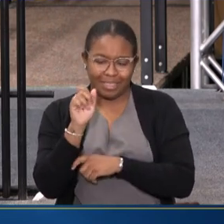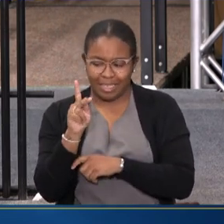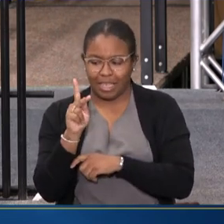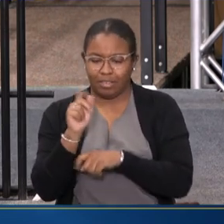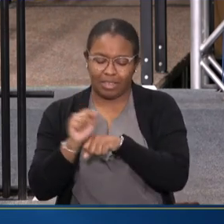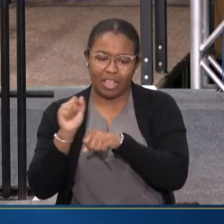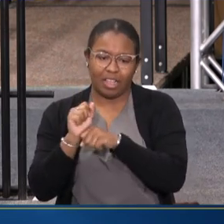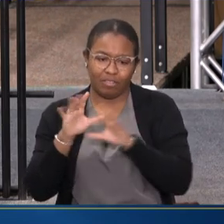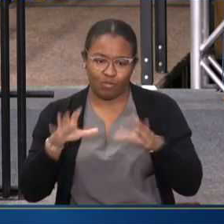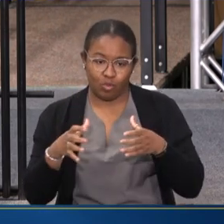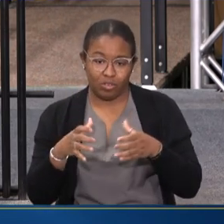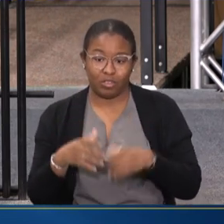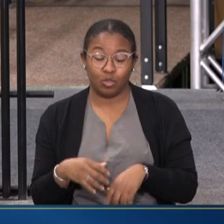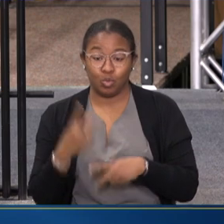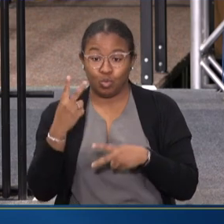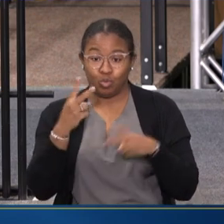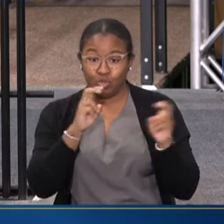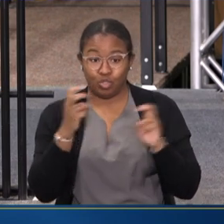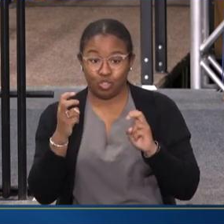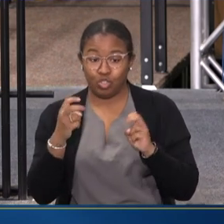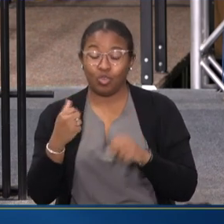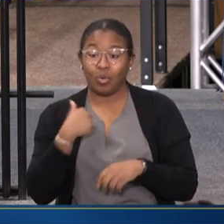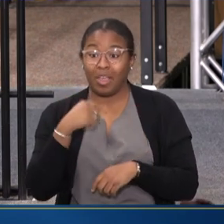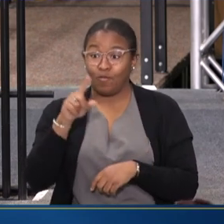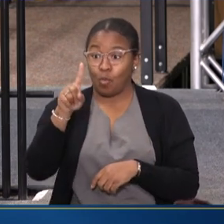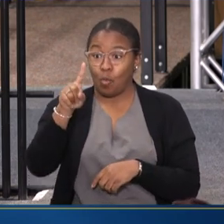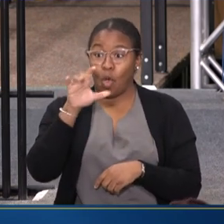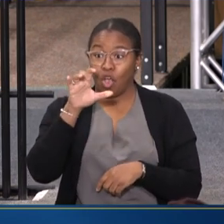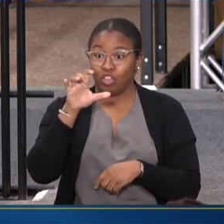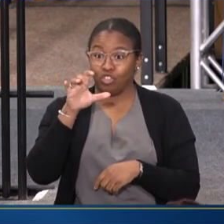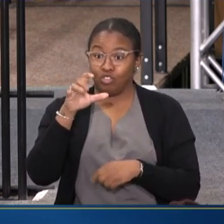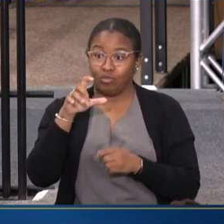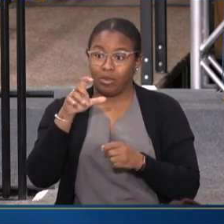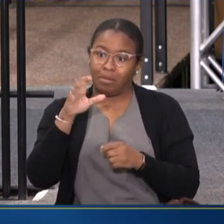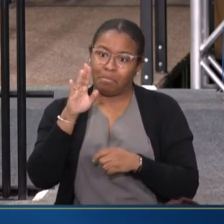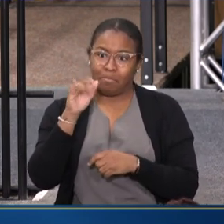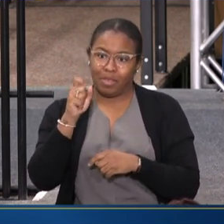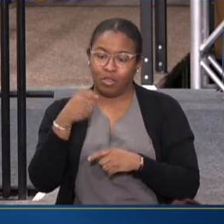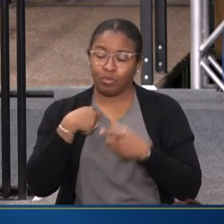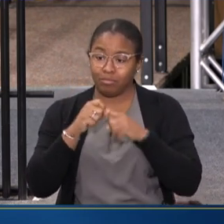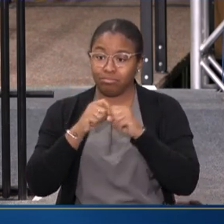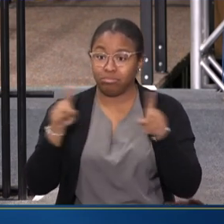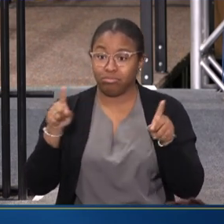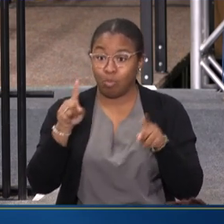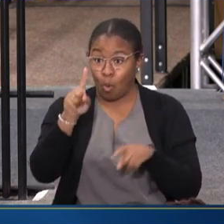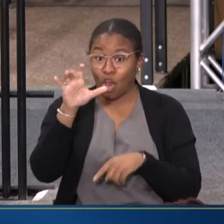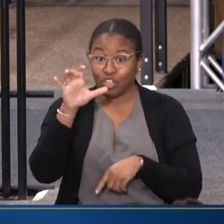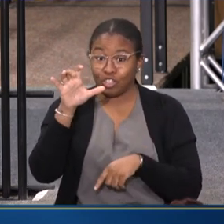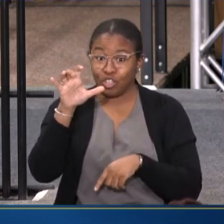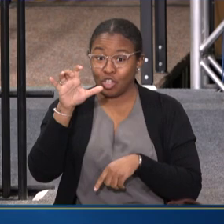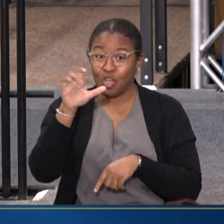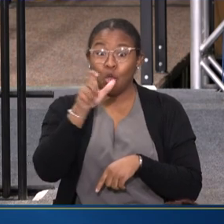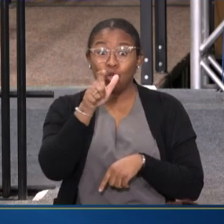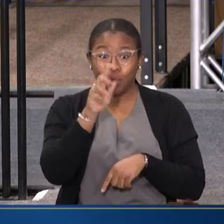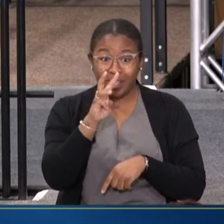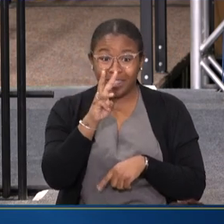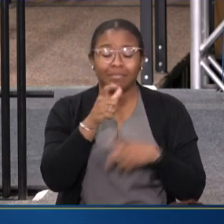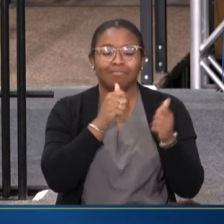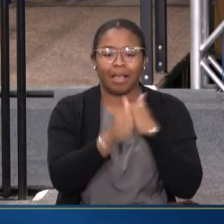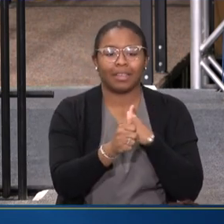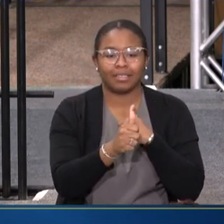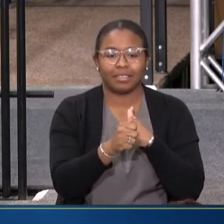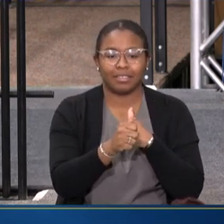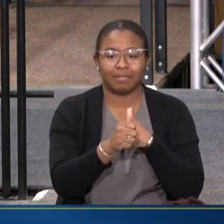TWO ISSUES. WE GOT OVER 100 BILLS LAST YEAR WE PUT OUT. 26 OF THOSE BILLS WE GOT TO THE FINISH LINE.